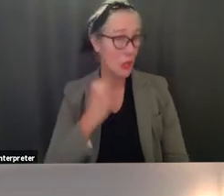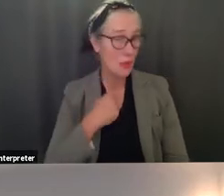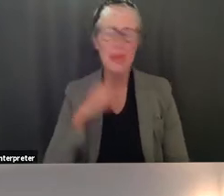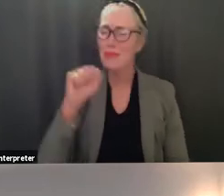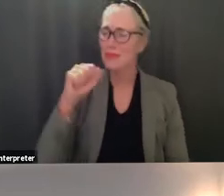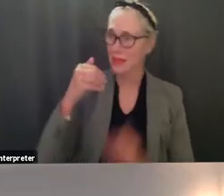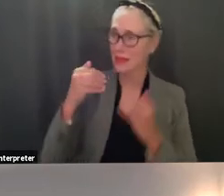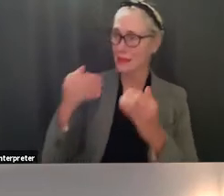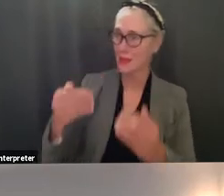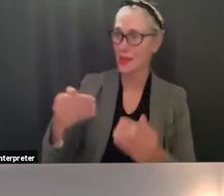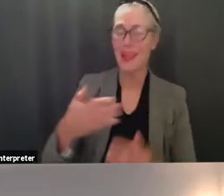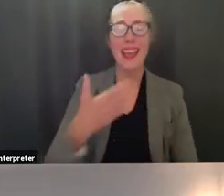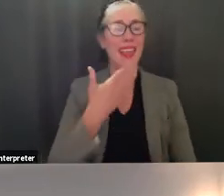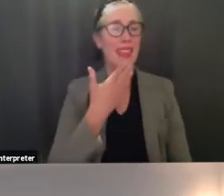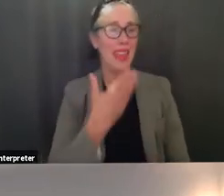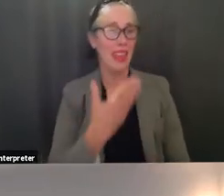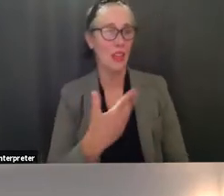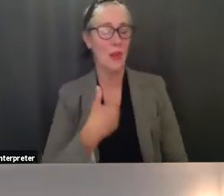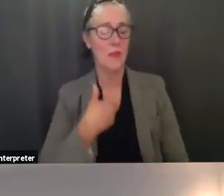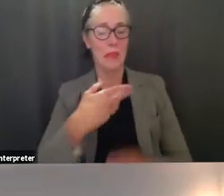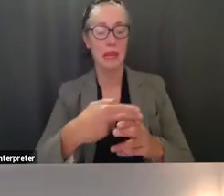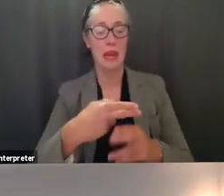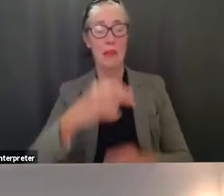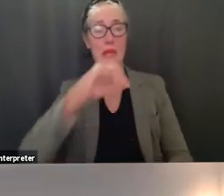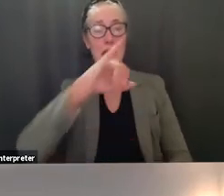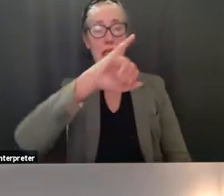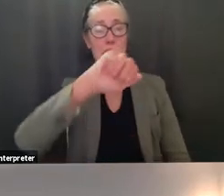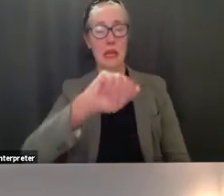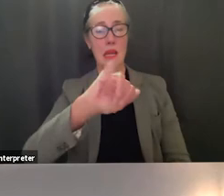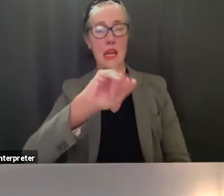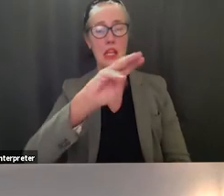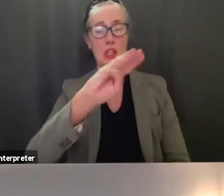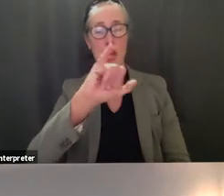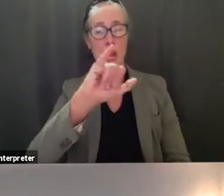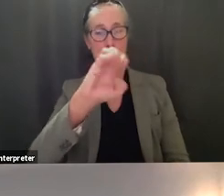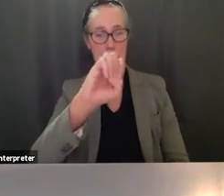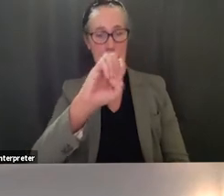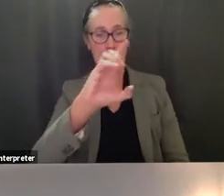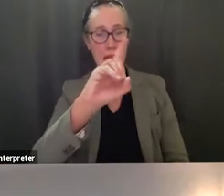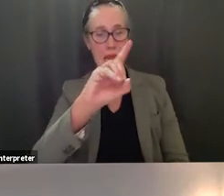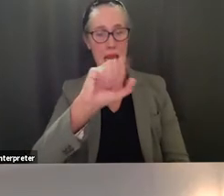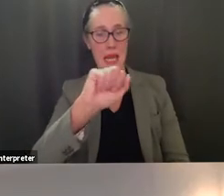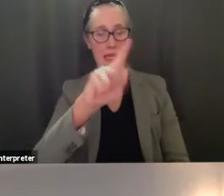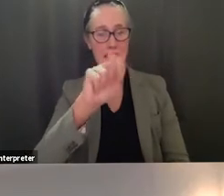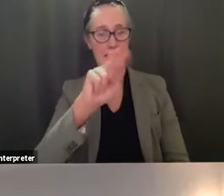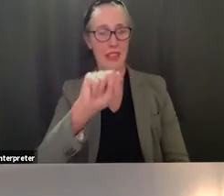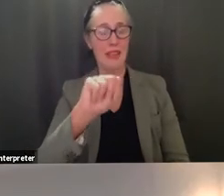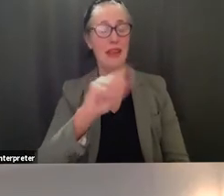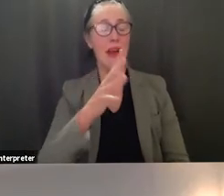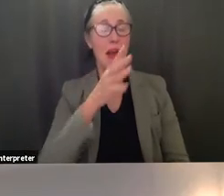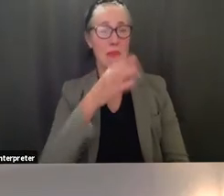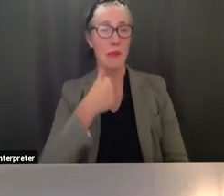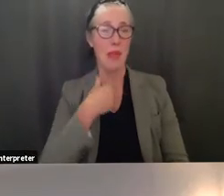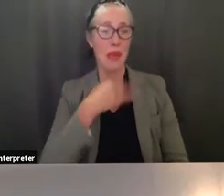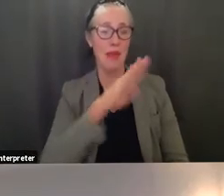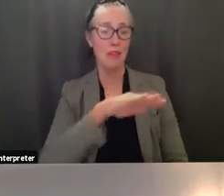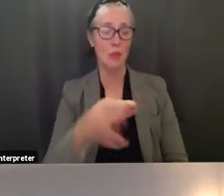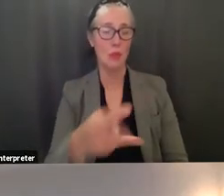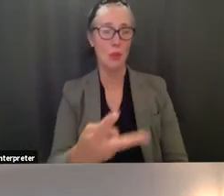my name is jamie davin and i'm a mother of two and i have a daughter entering kindergarten this coming fall